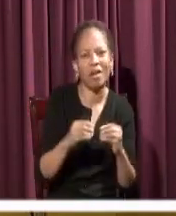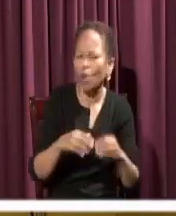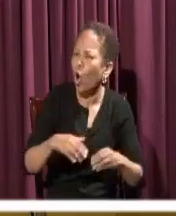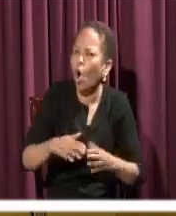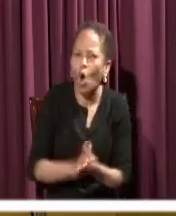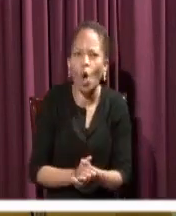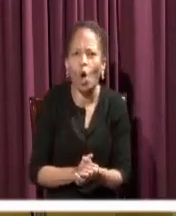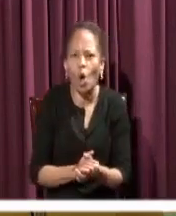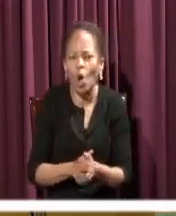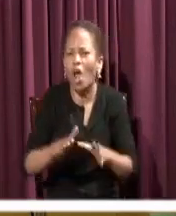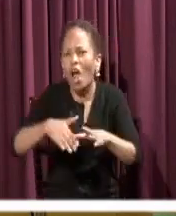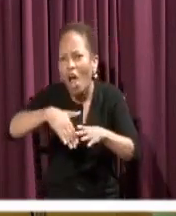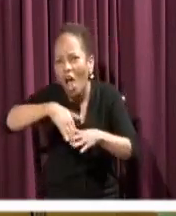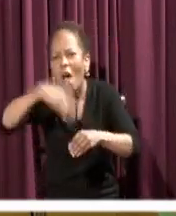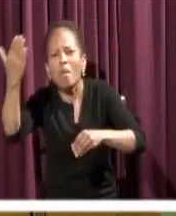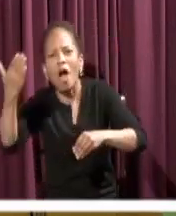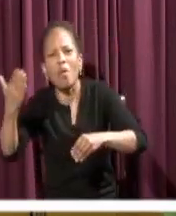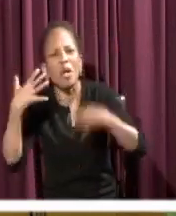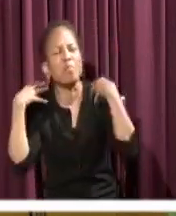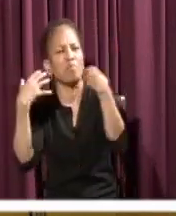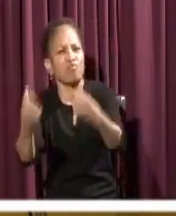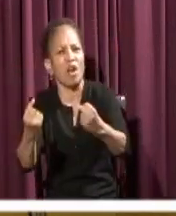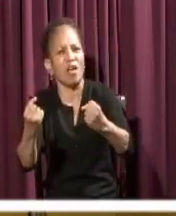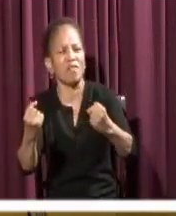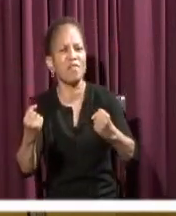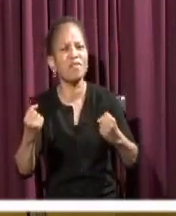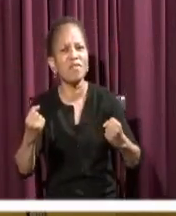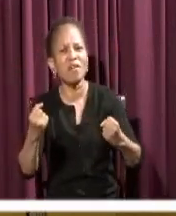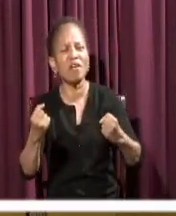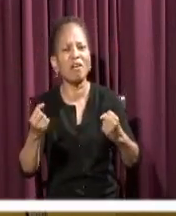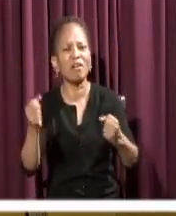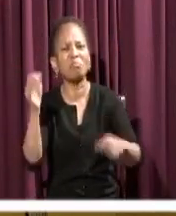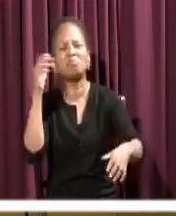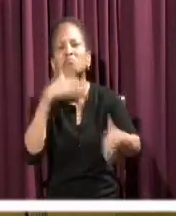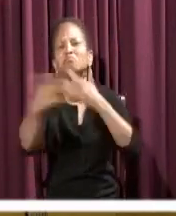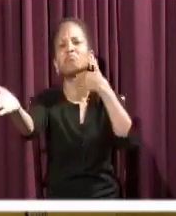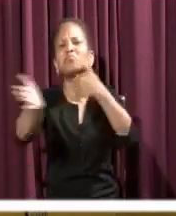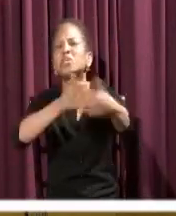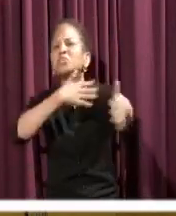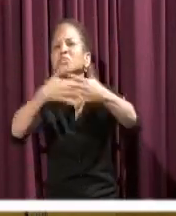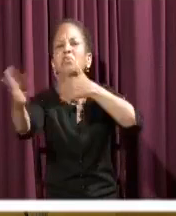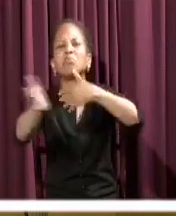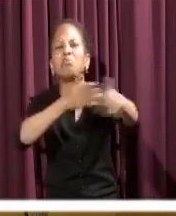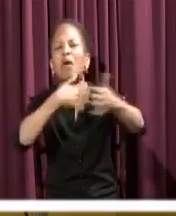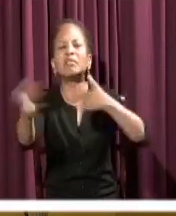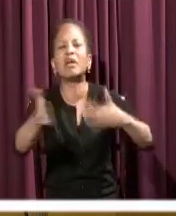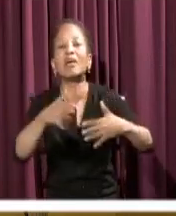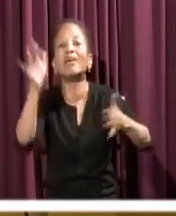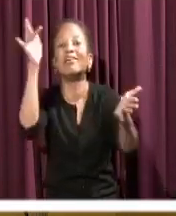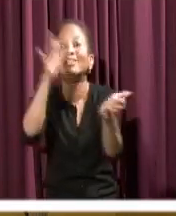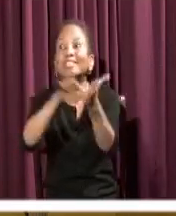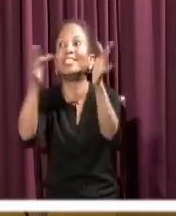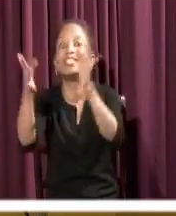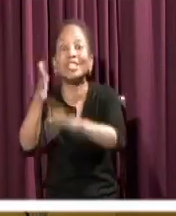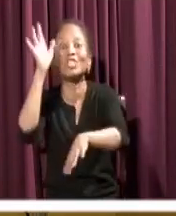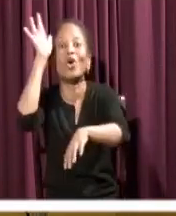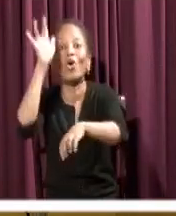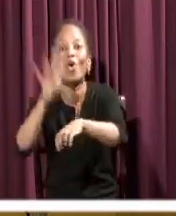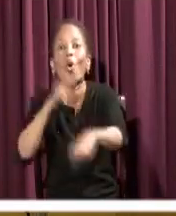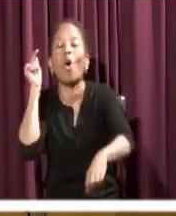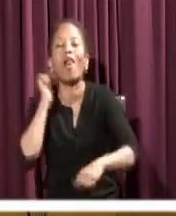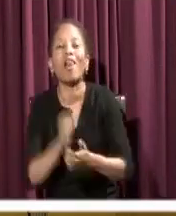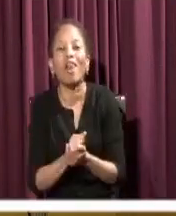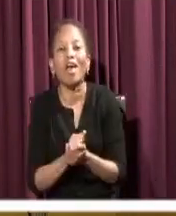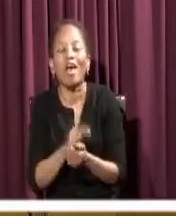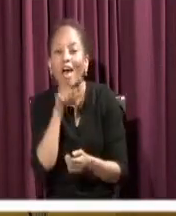to mediocrity and to lack of faith and secularity that you have had. Get out of that accommodation. And walk to